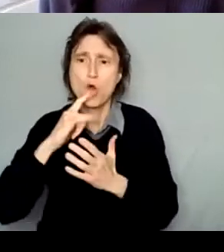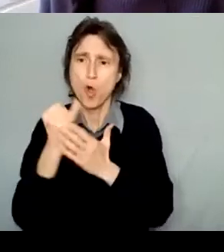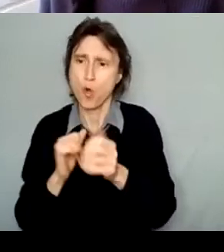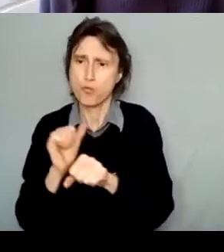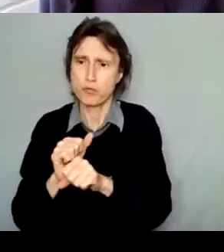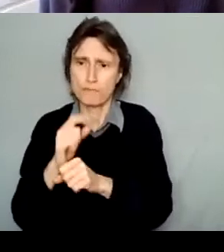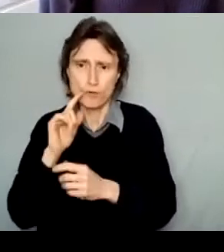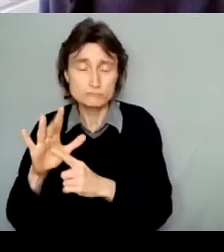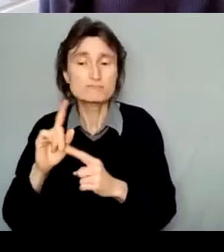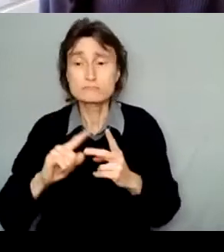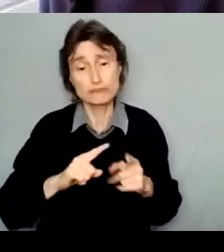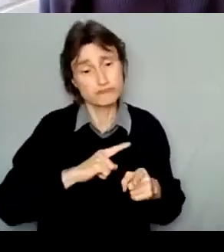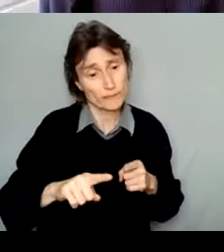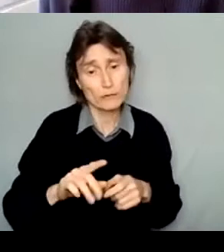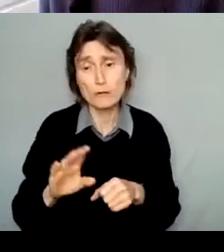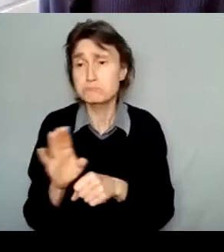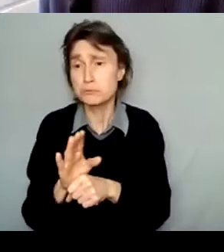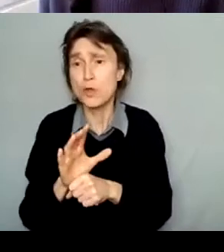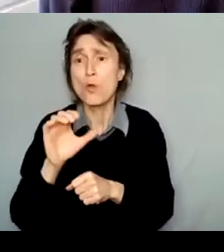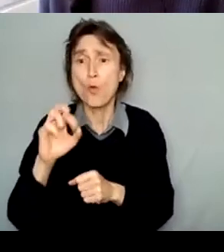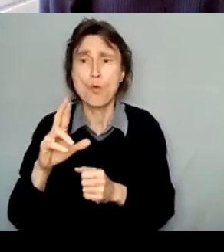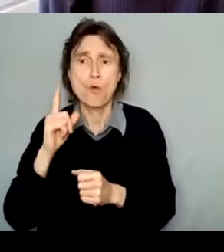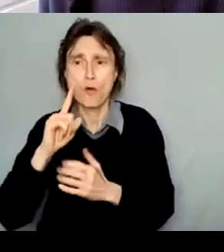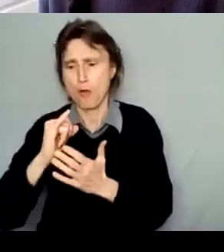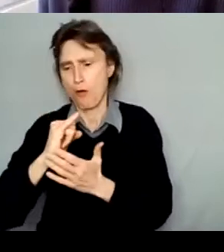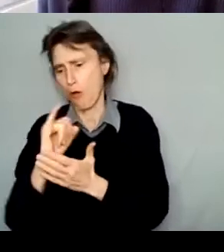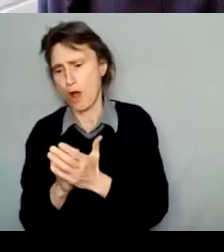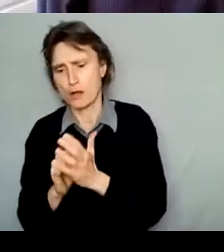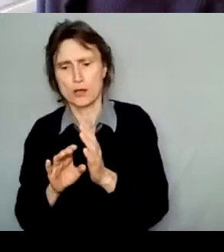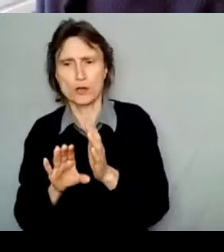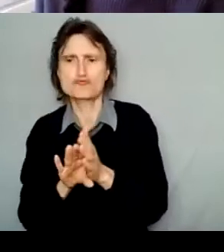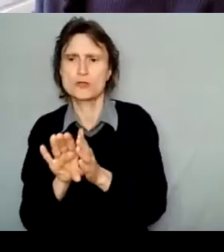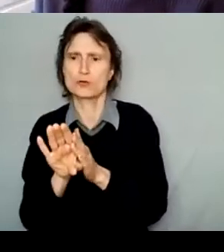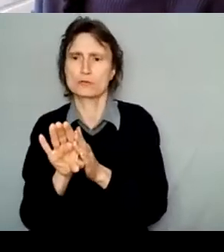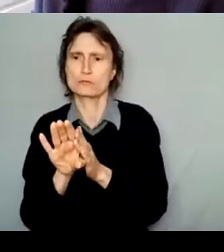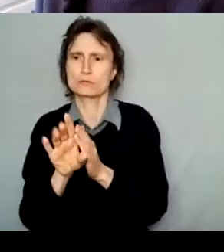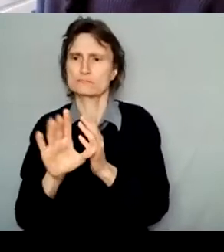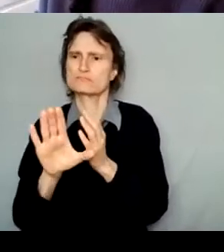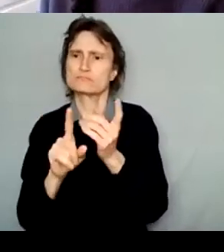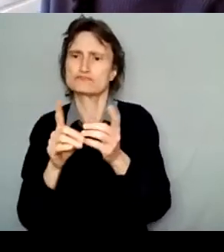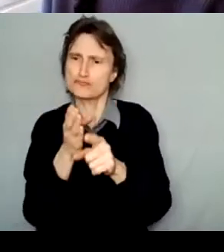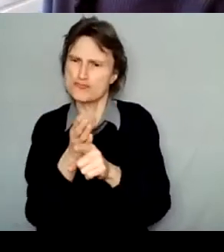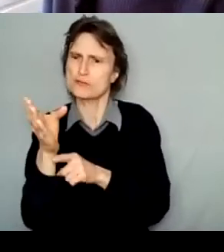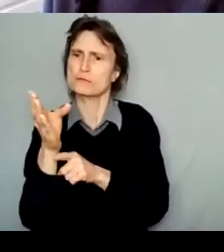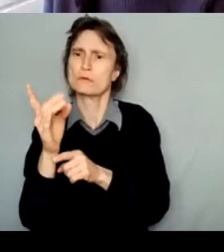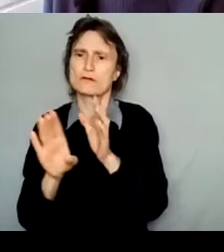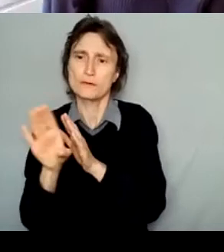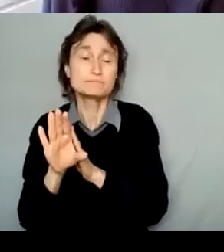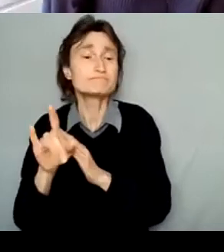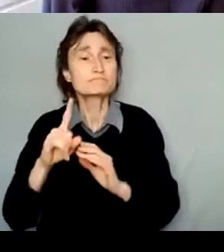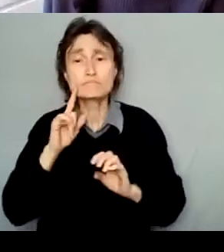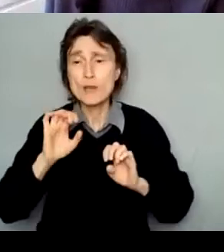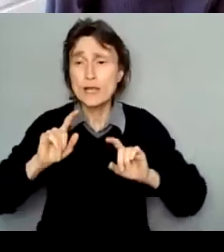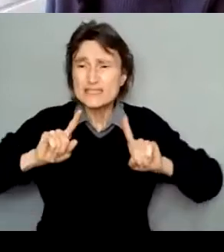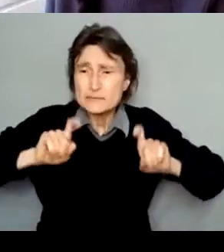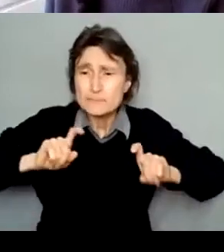professional, business, or artistic career development activities. They can include experimentation or development